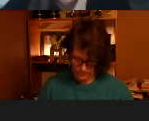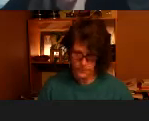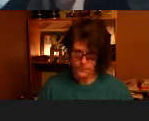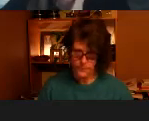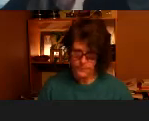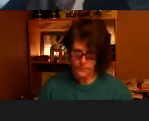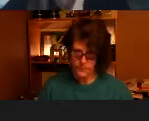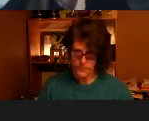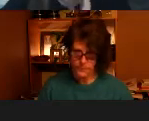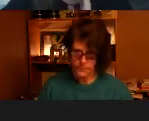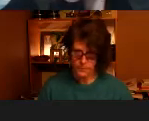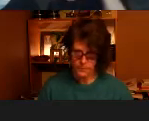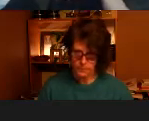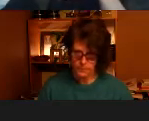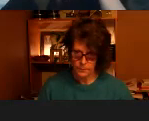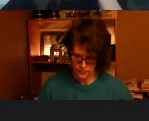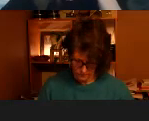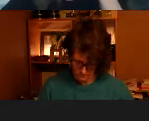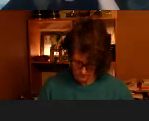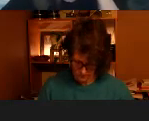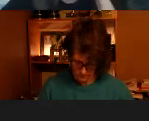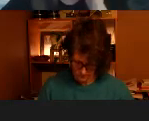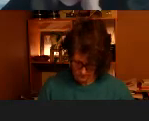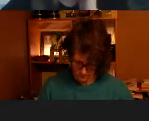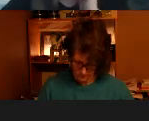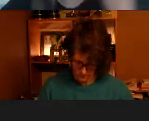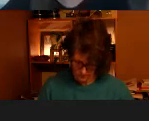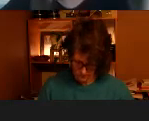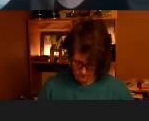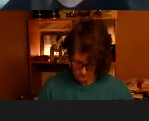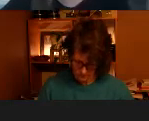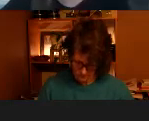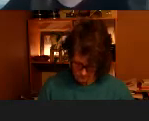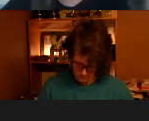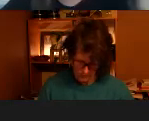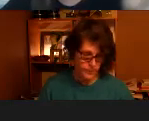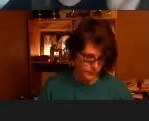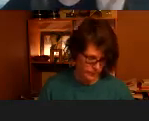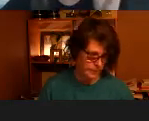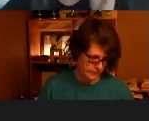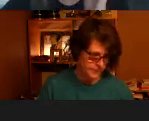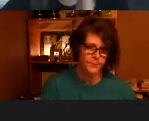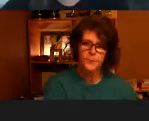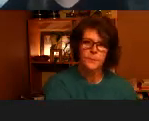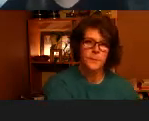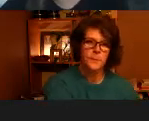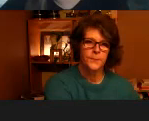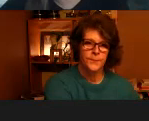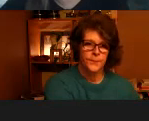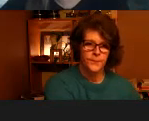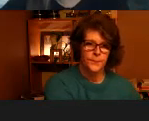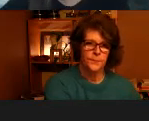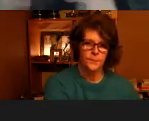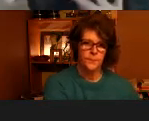don't have to be every three years they can they have to be a max a minimum of every three years or maximum